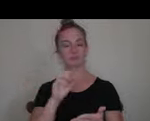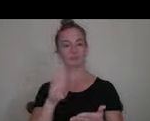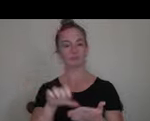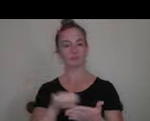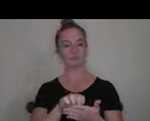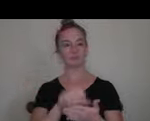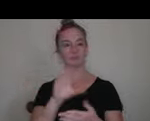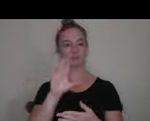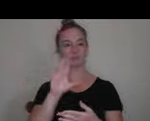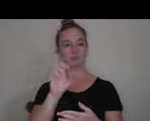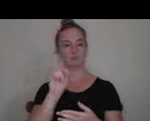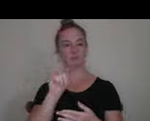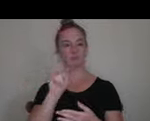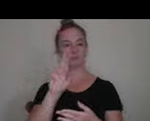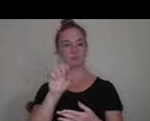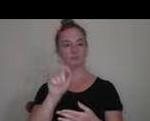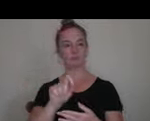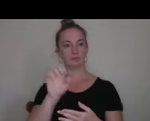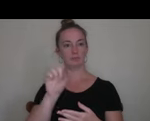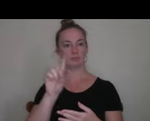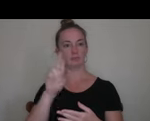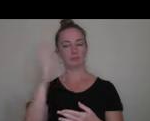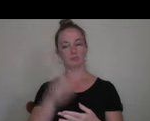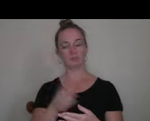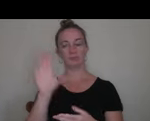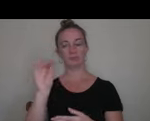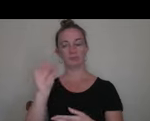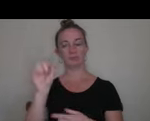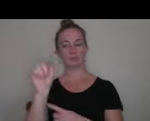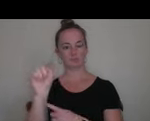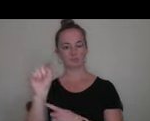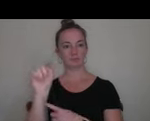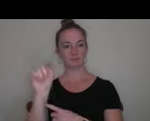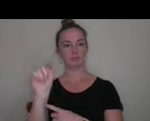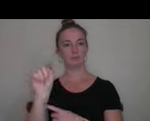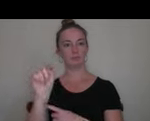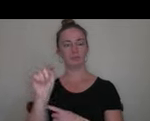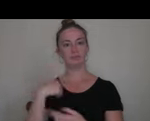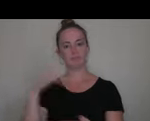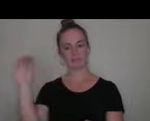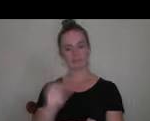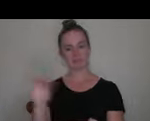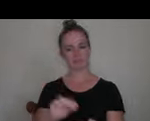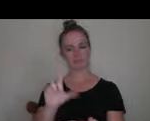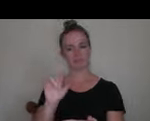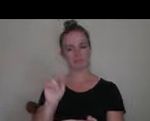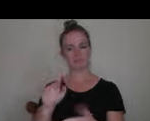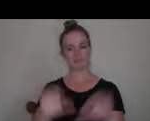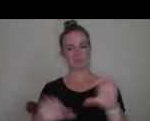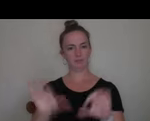.edu slash cost. I've put a couple of of links into the chat